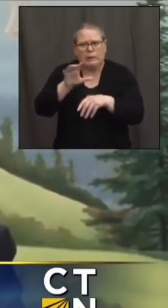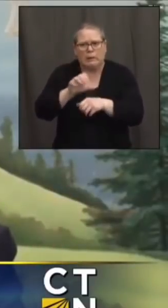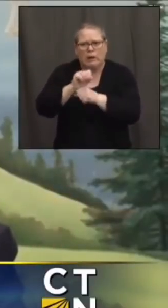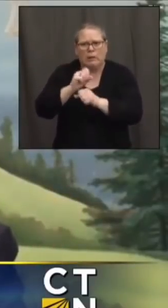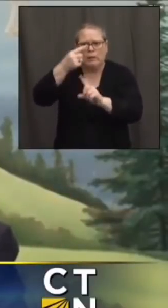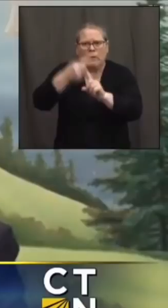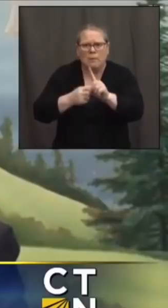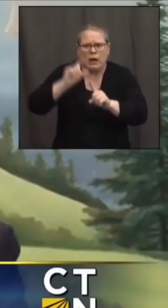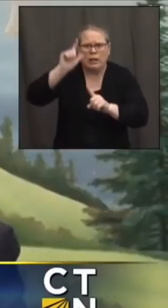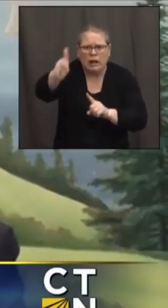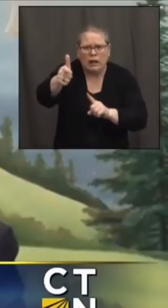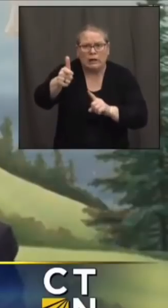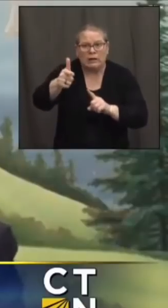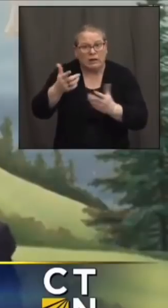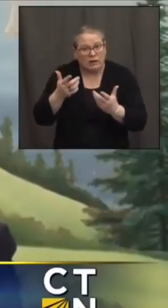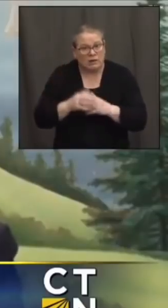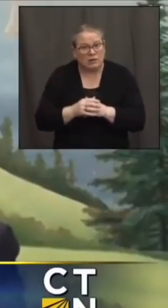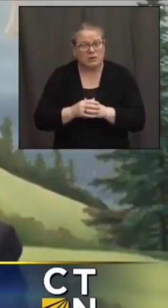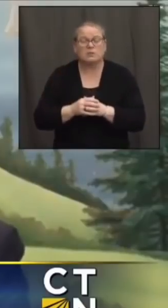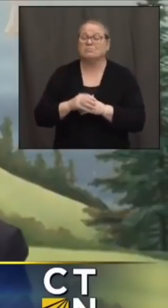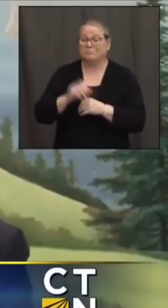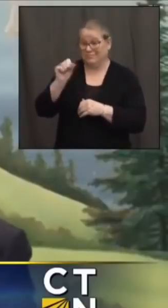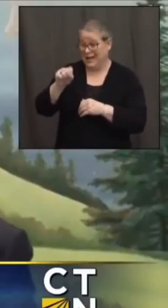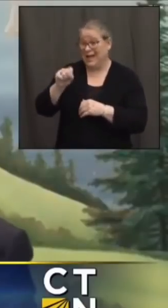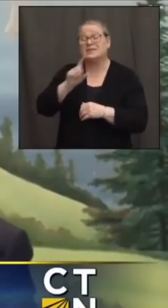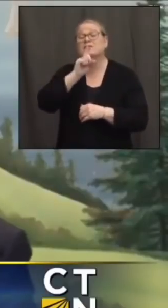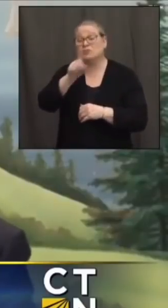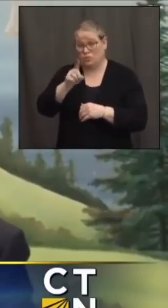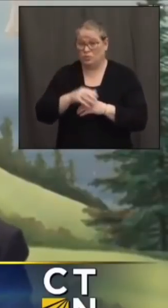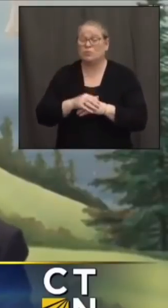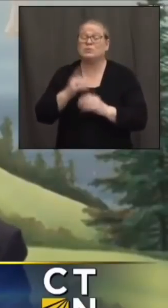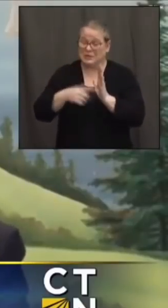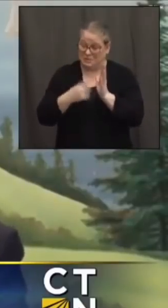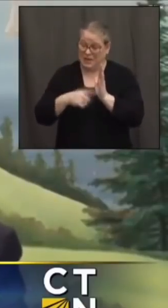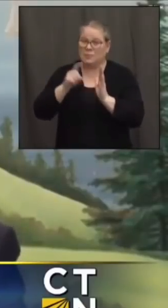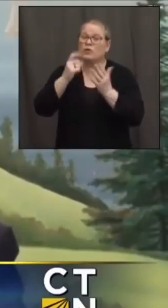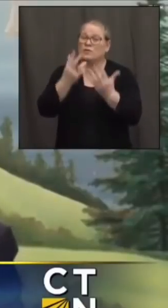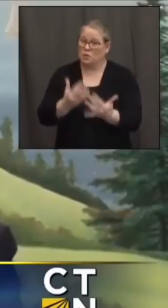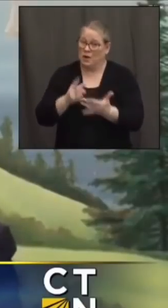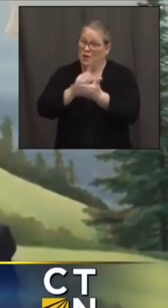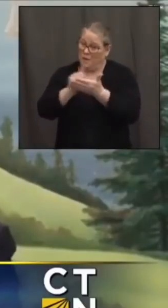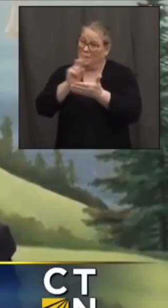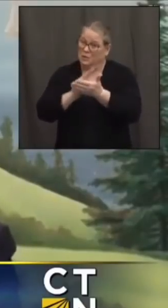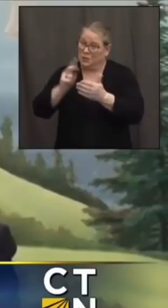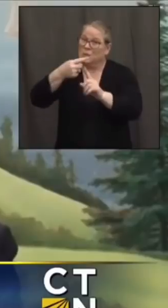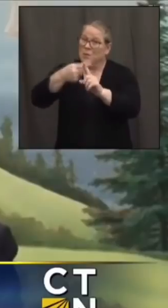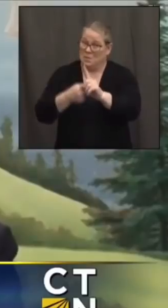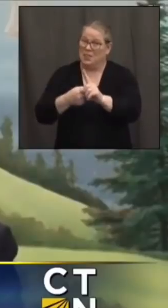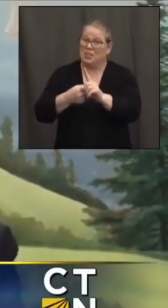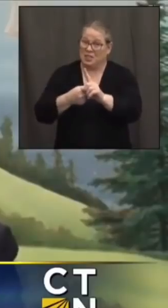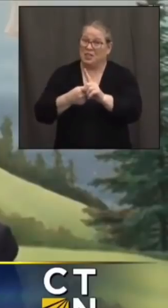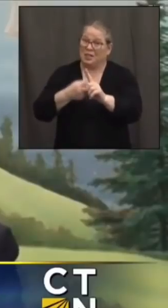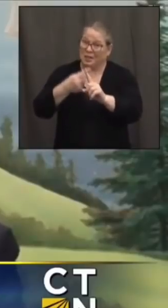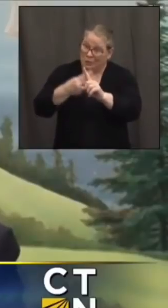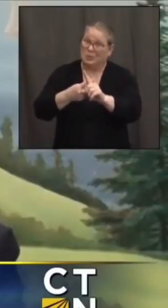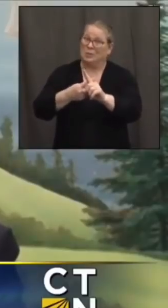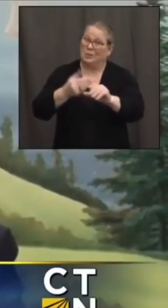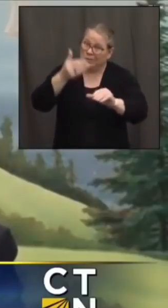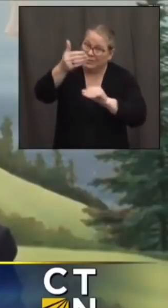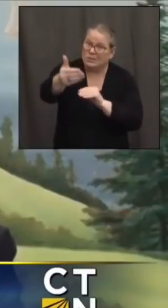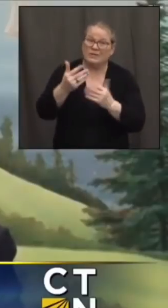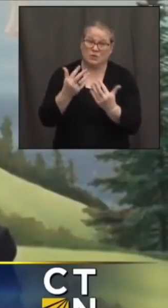um and we got to make sure that we prioritize people and we're starting out for those 75 and above